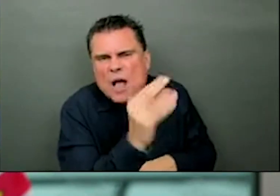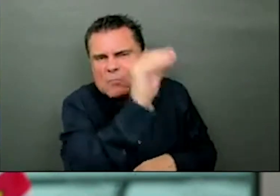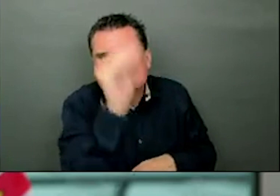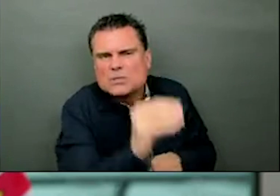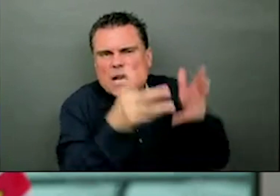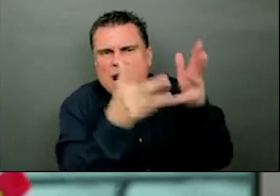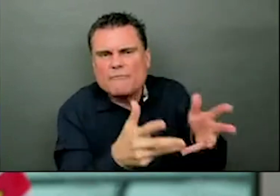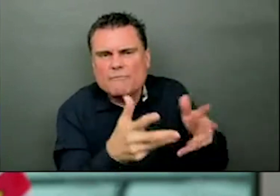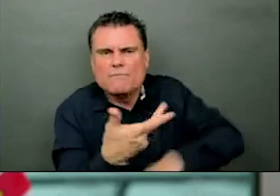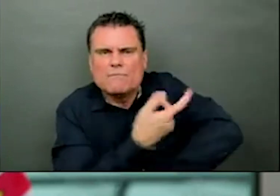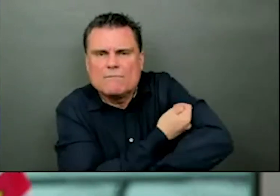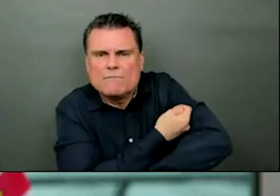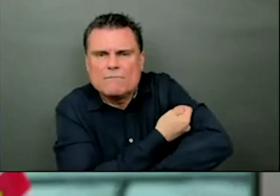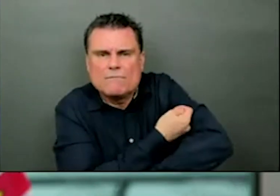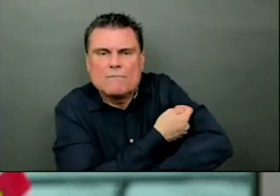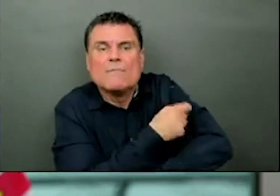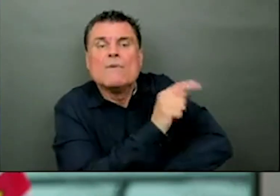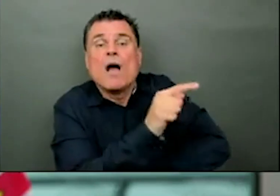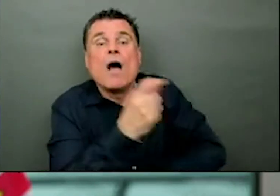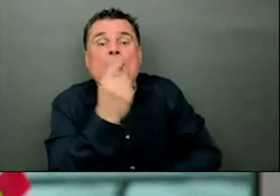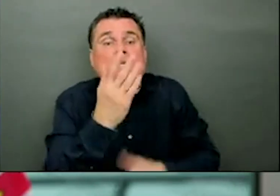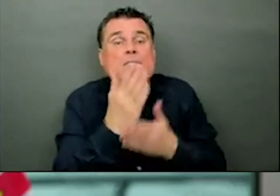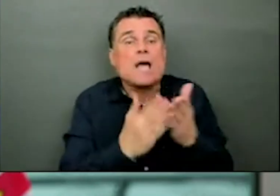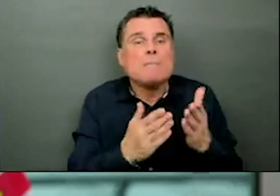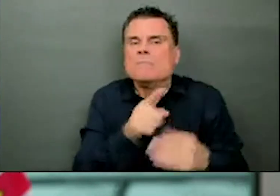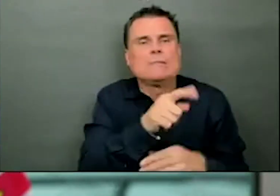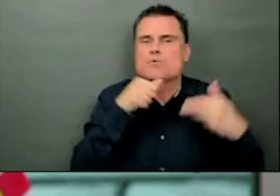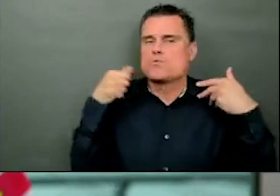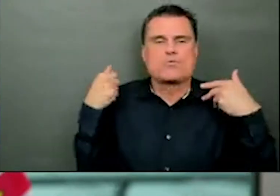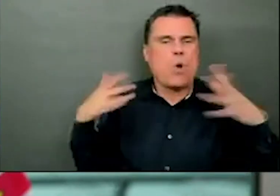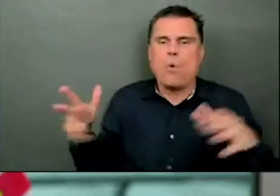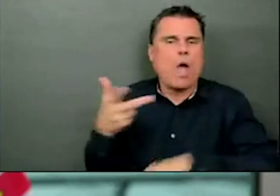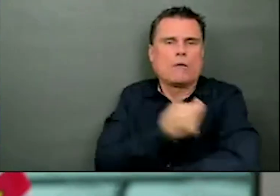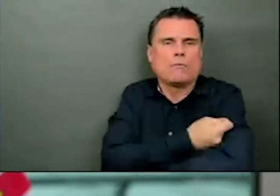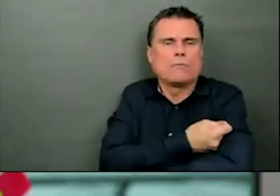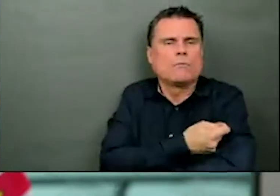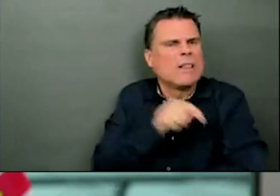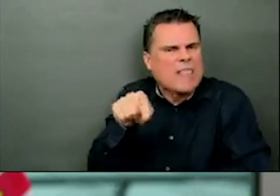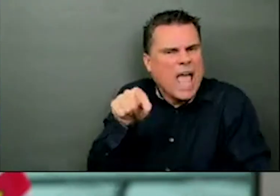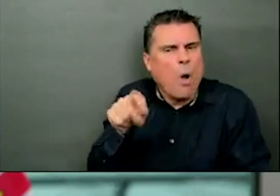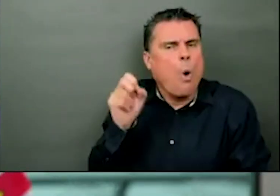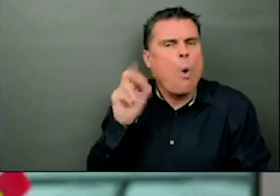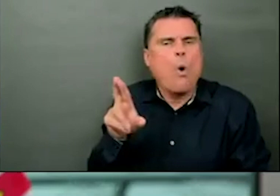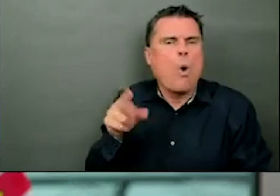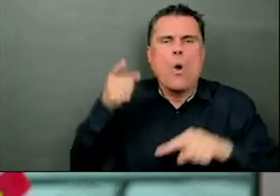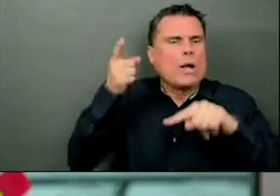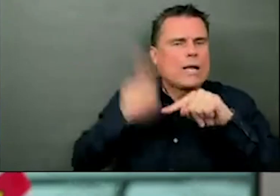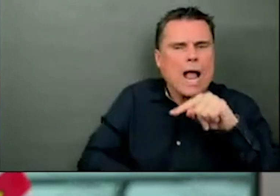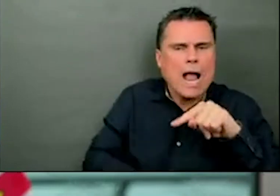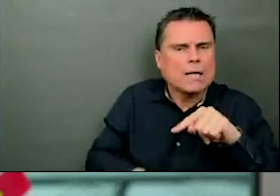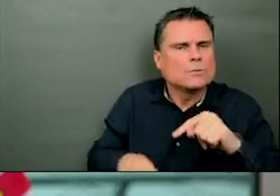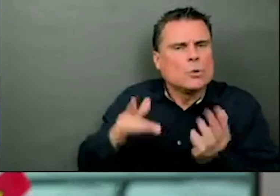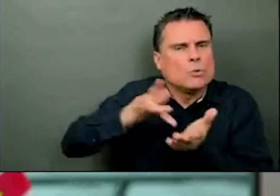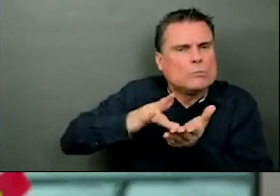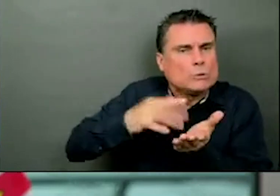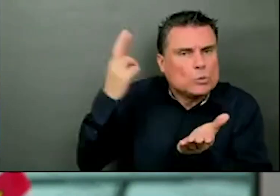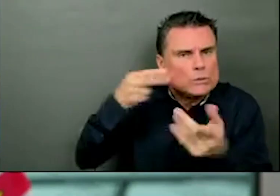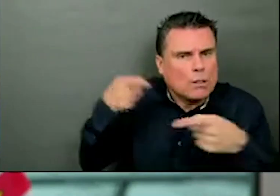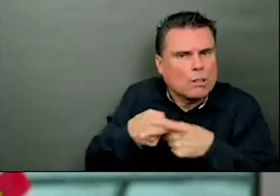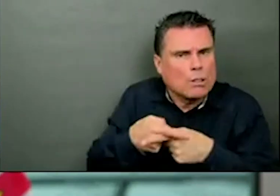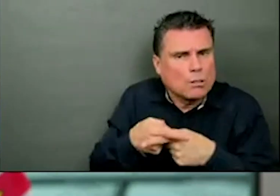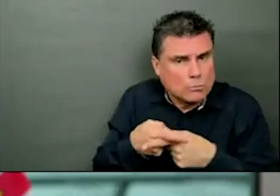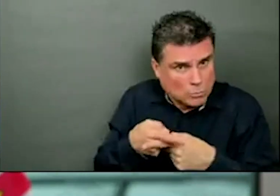reasons or have turned it down, is that 11% acceptable to you given these perhaps the higher